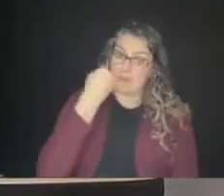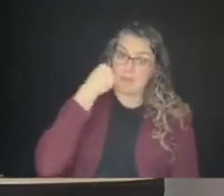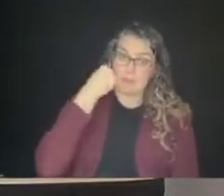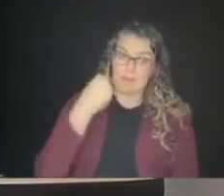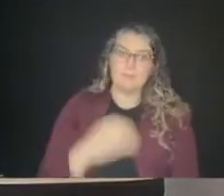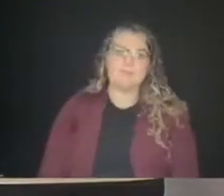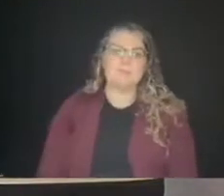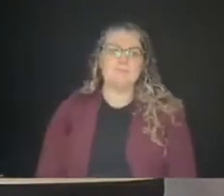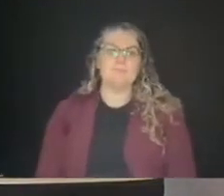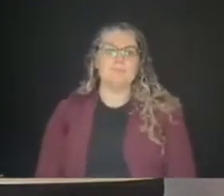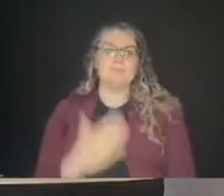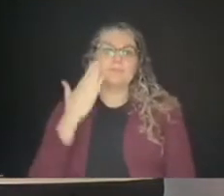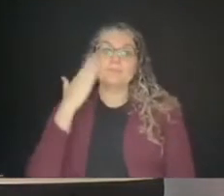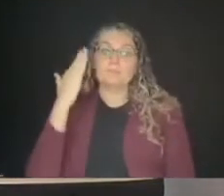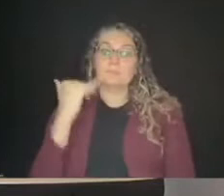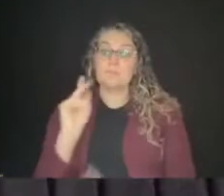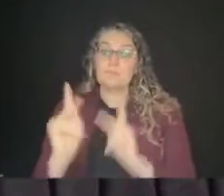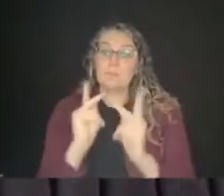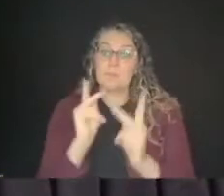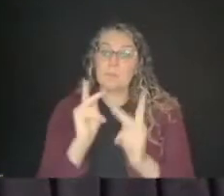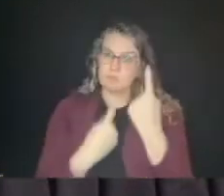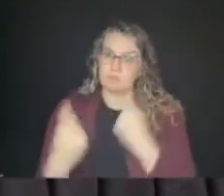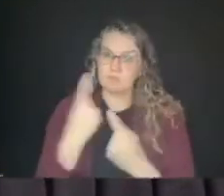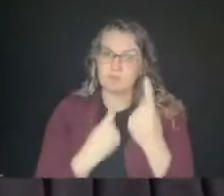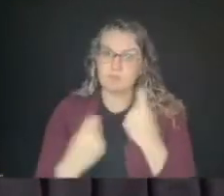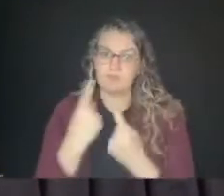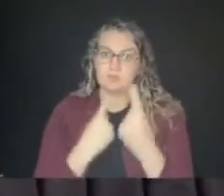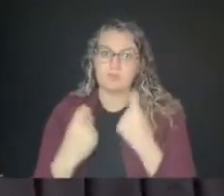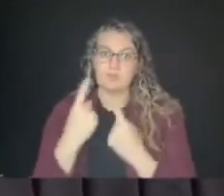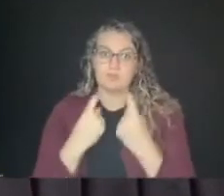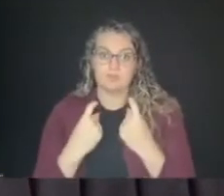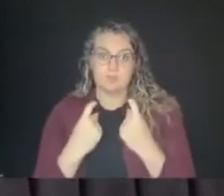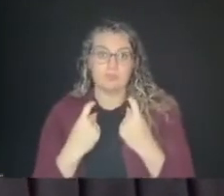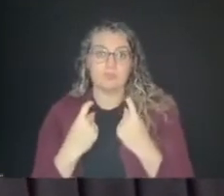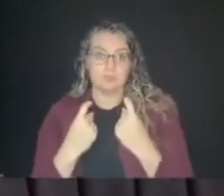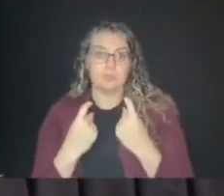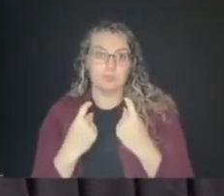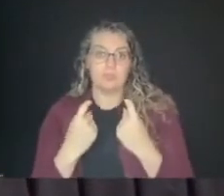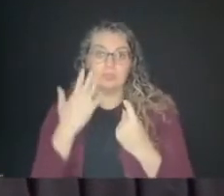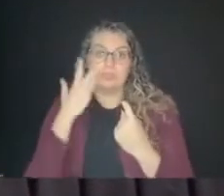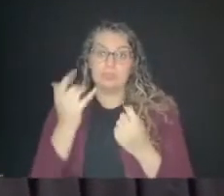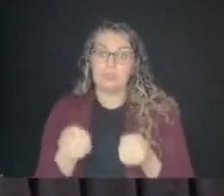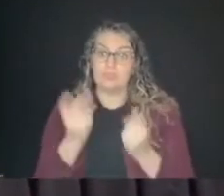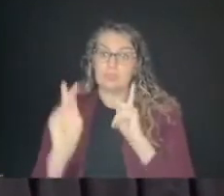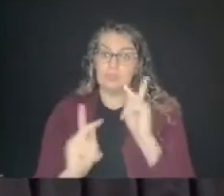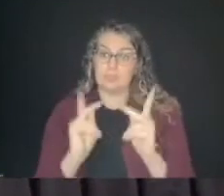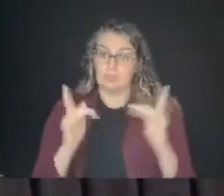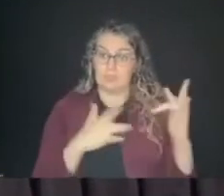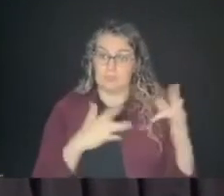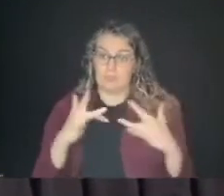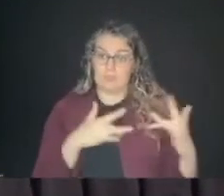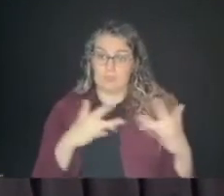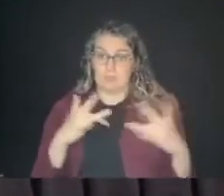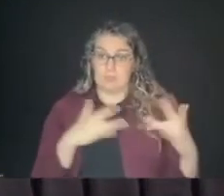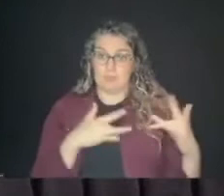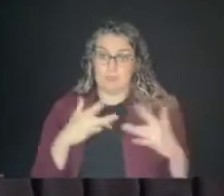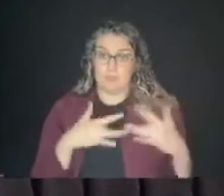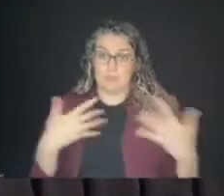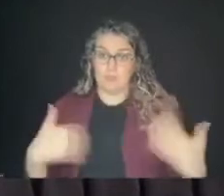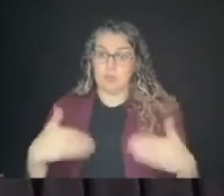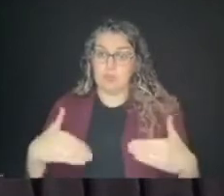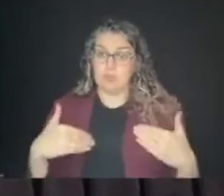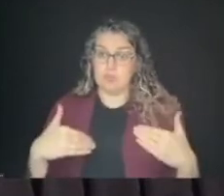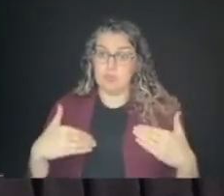raise questions because many Islanders have had a